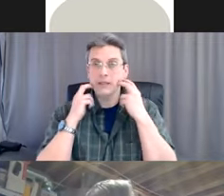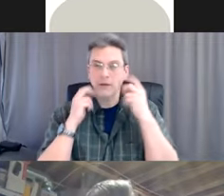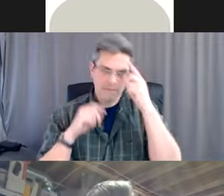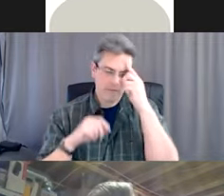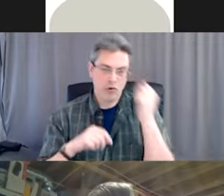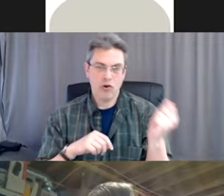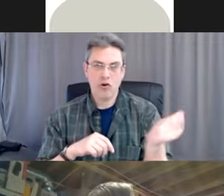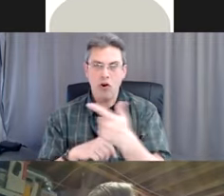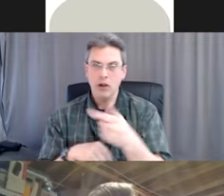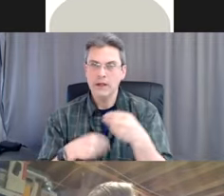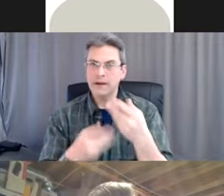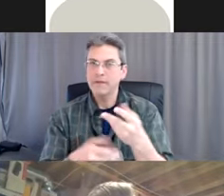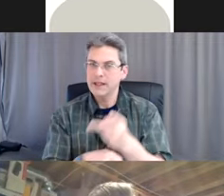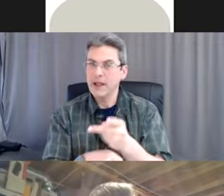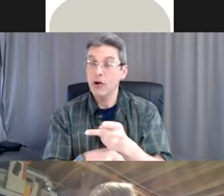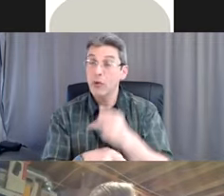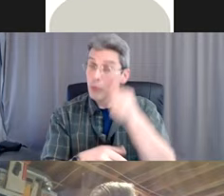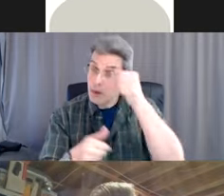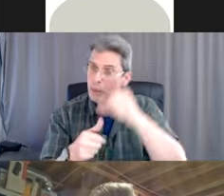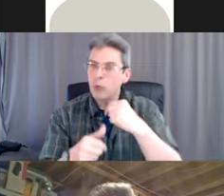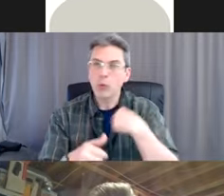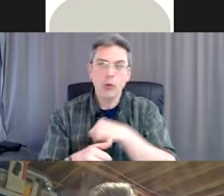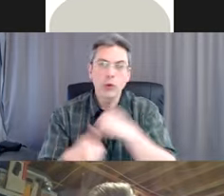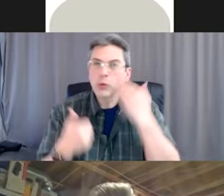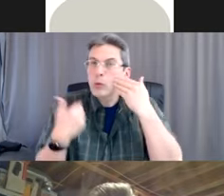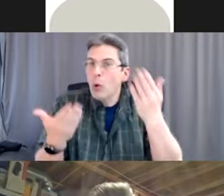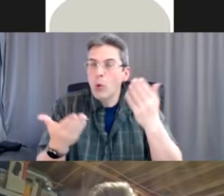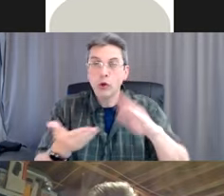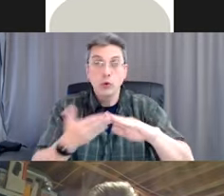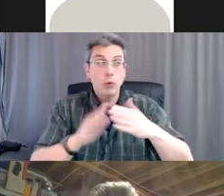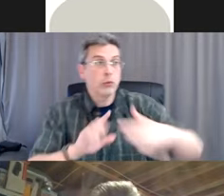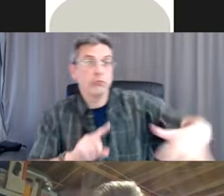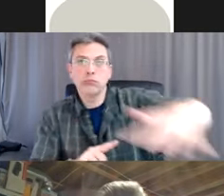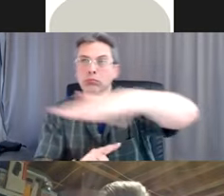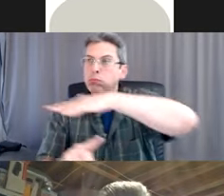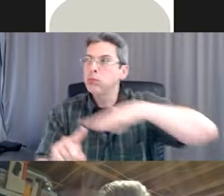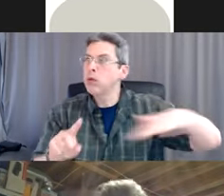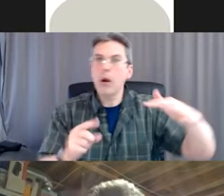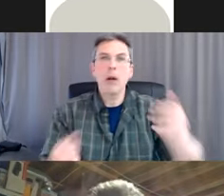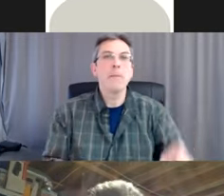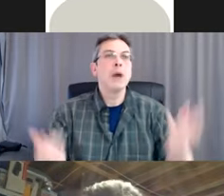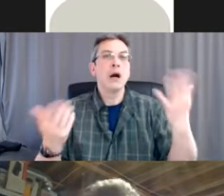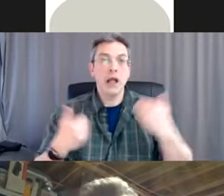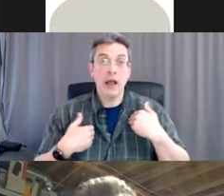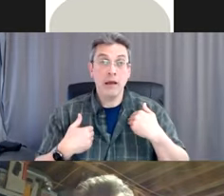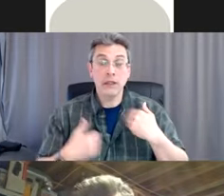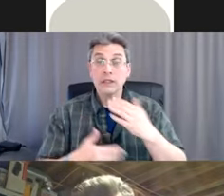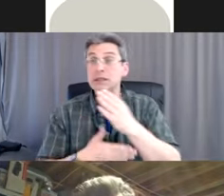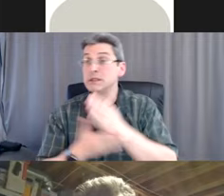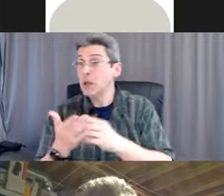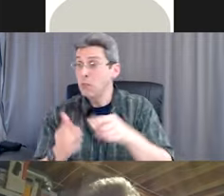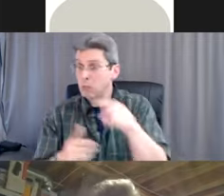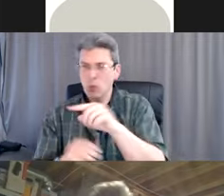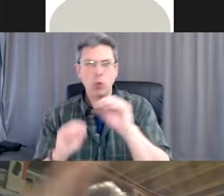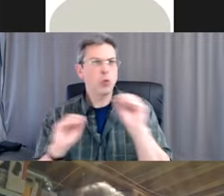spread. Remember, we talked earlier about the fact that you're asymptomatic prior to symptoms and you may show no